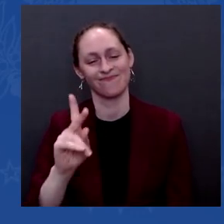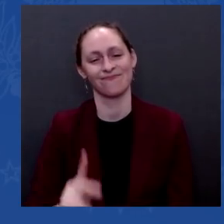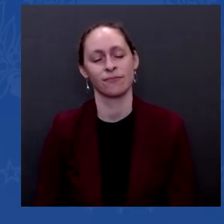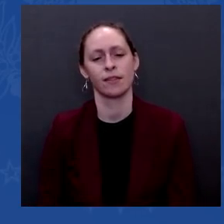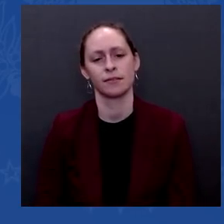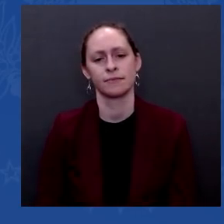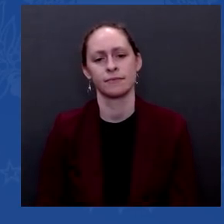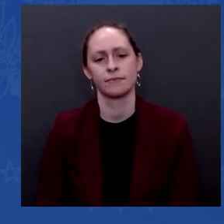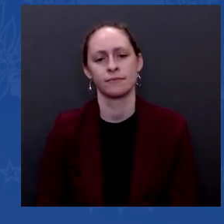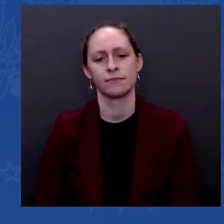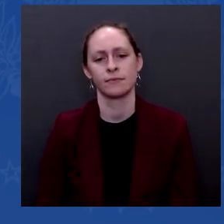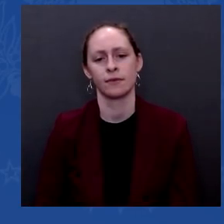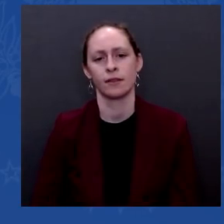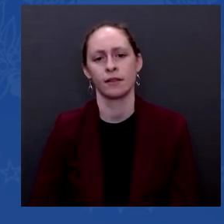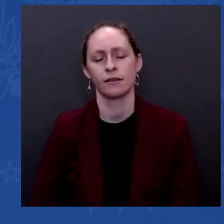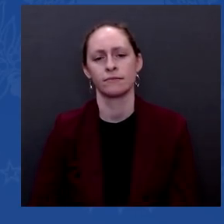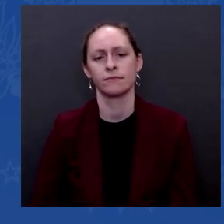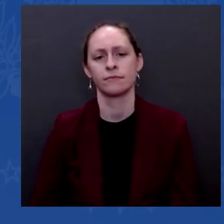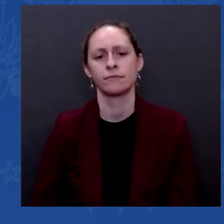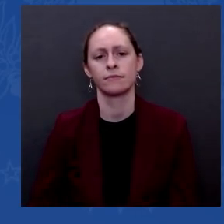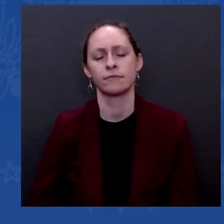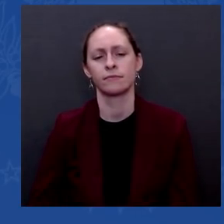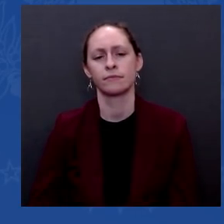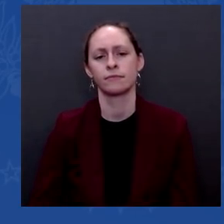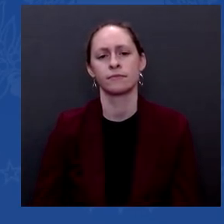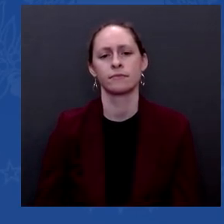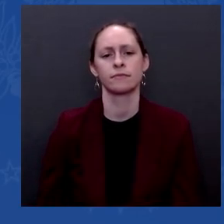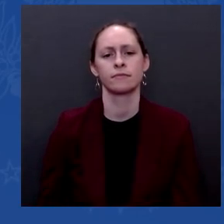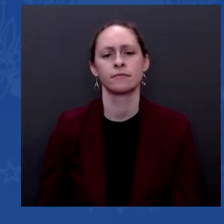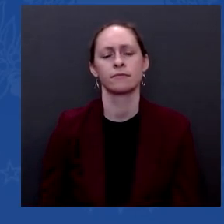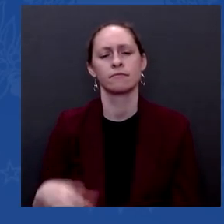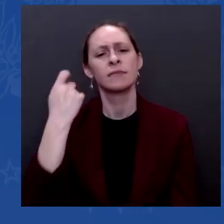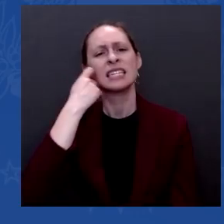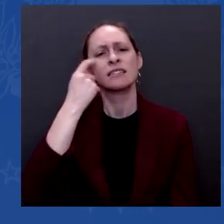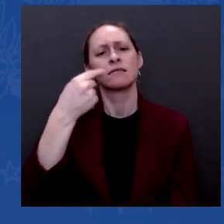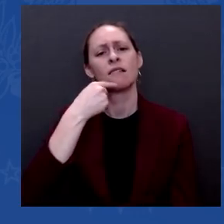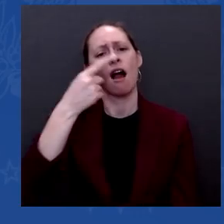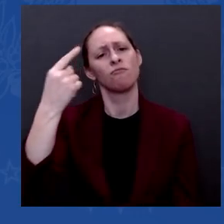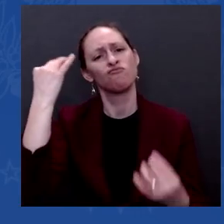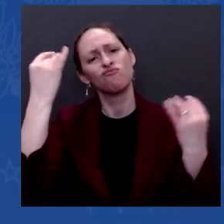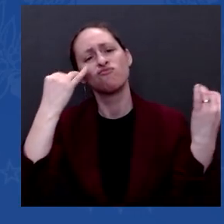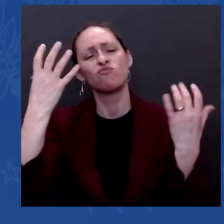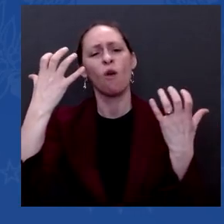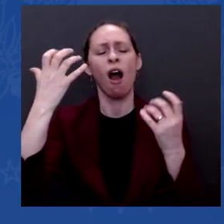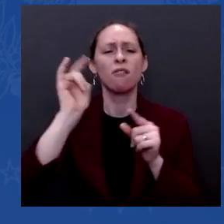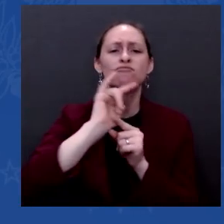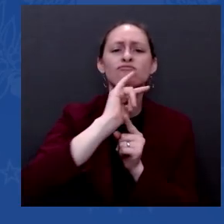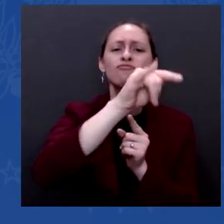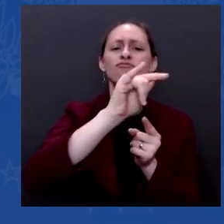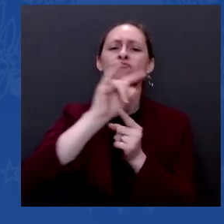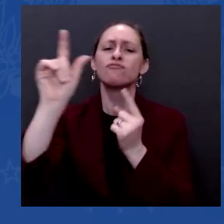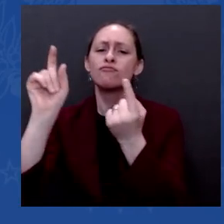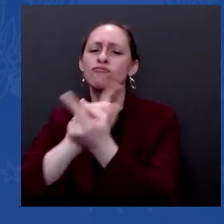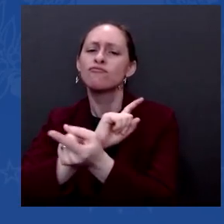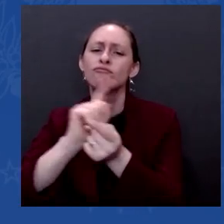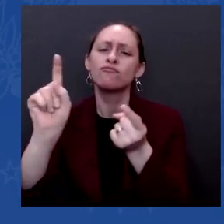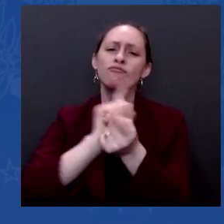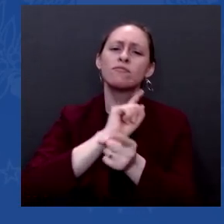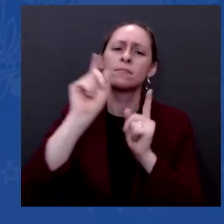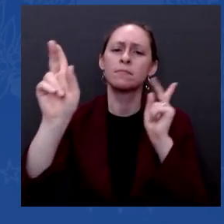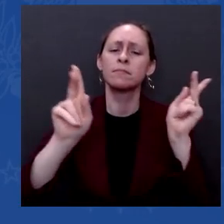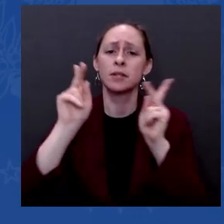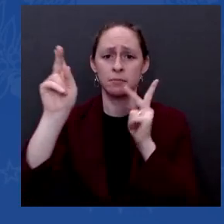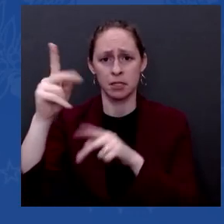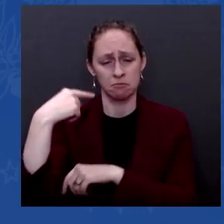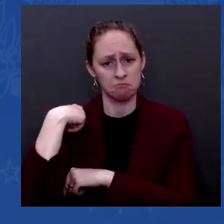your message by getting out there in the country. I wonder if you're planning on traveling also to South America and other countries in the in the Western